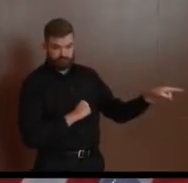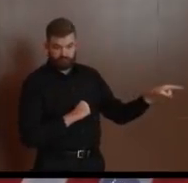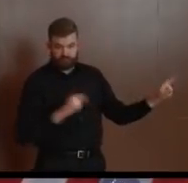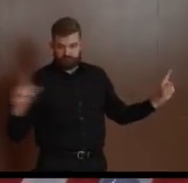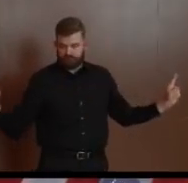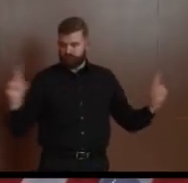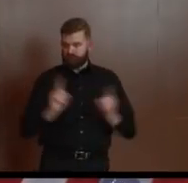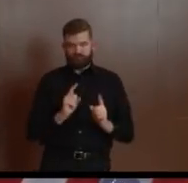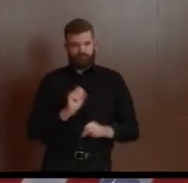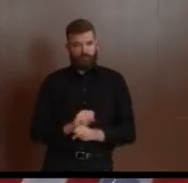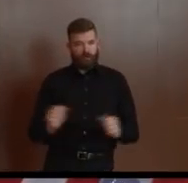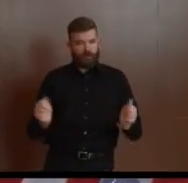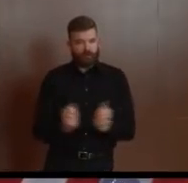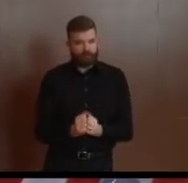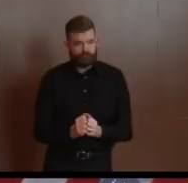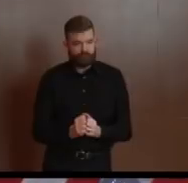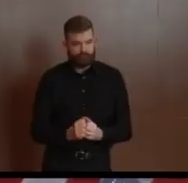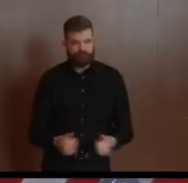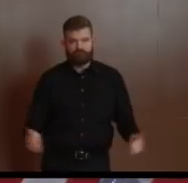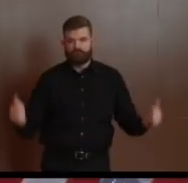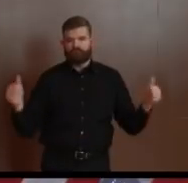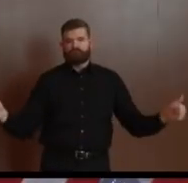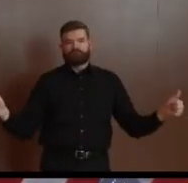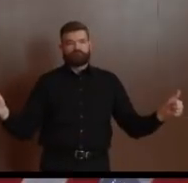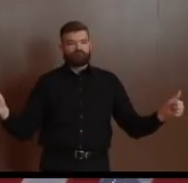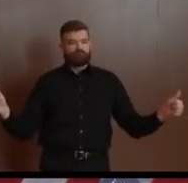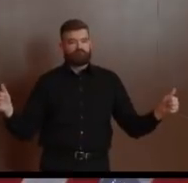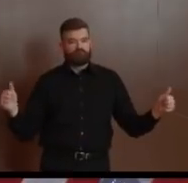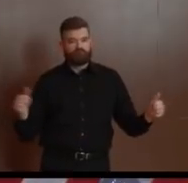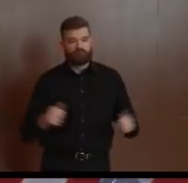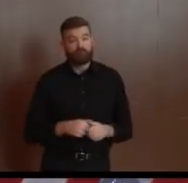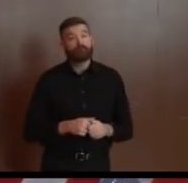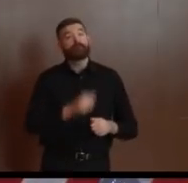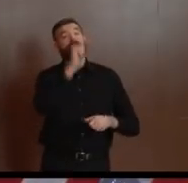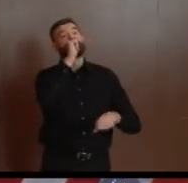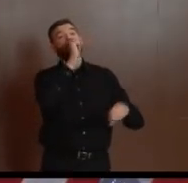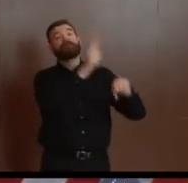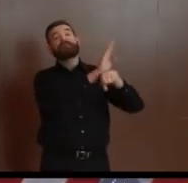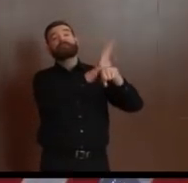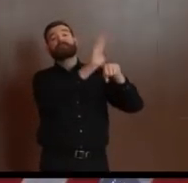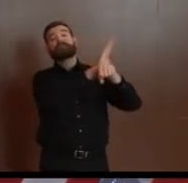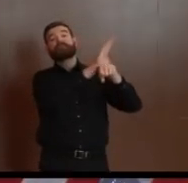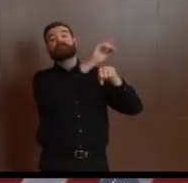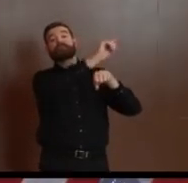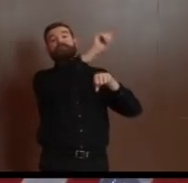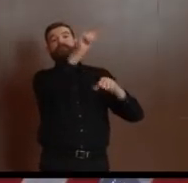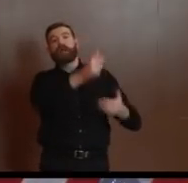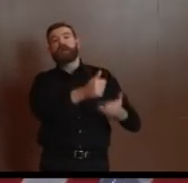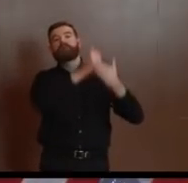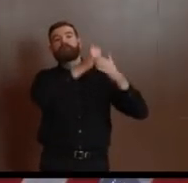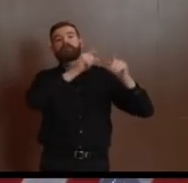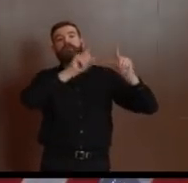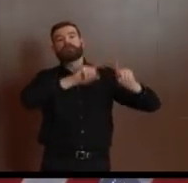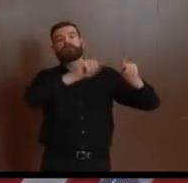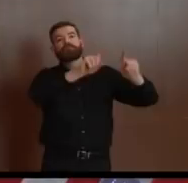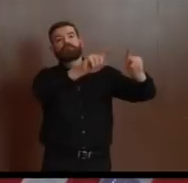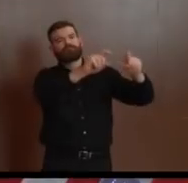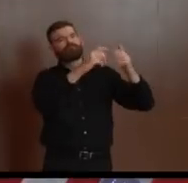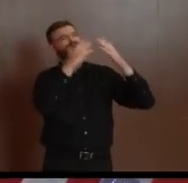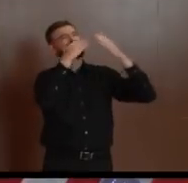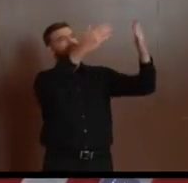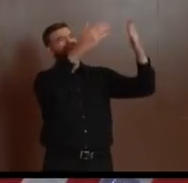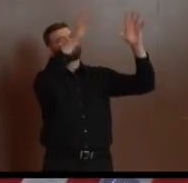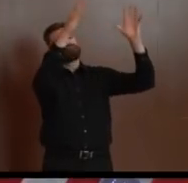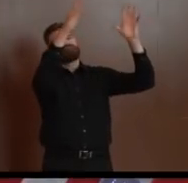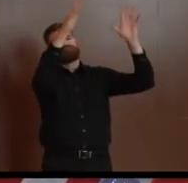data that's being done, particularly now by our private sector colleagues. And we should give them a shout out. By the way, they've ramped up from zero to doing